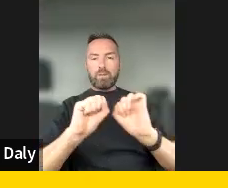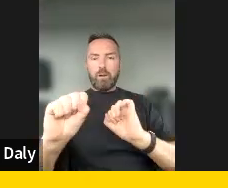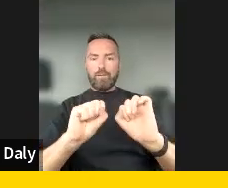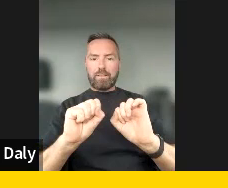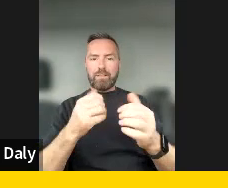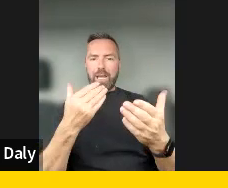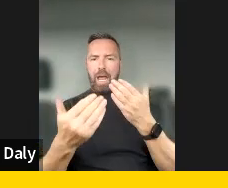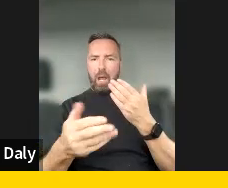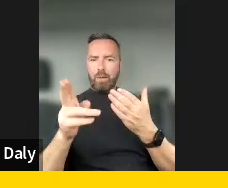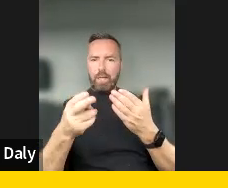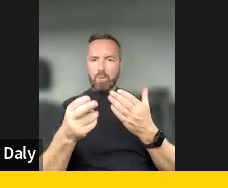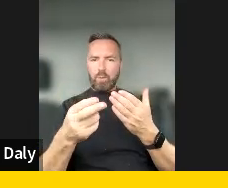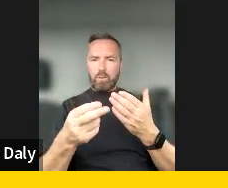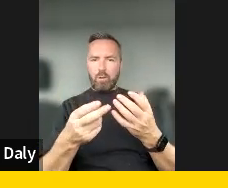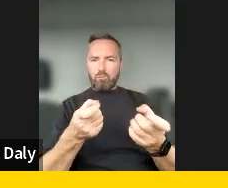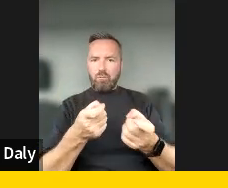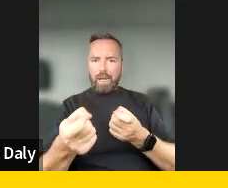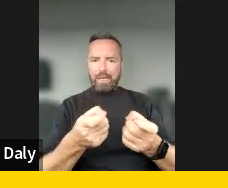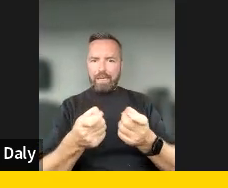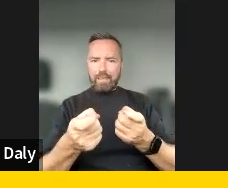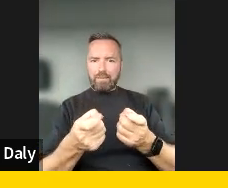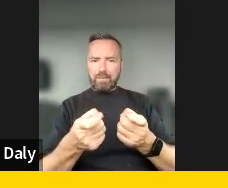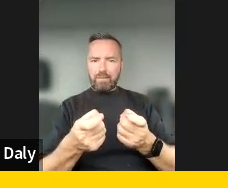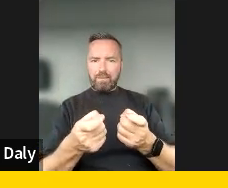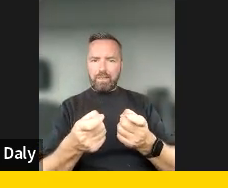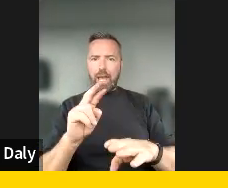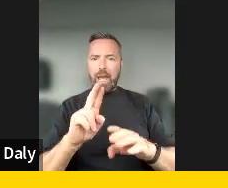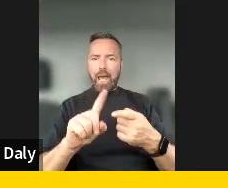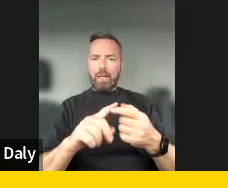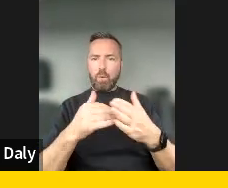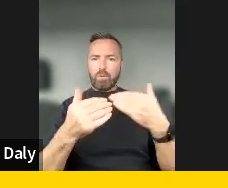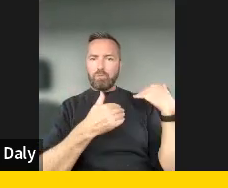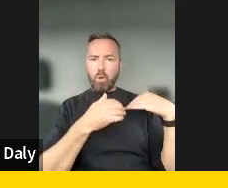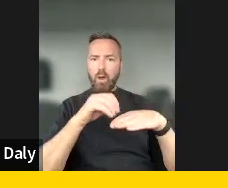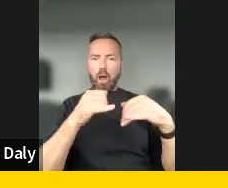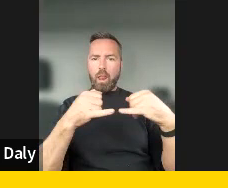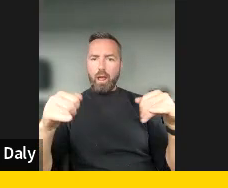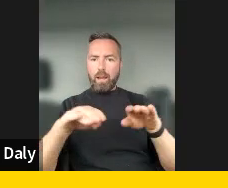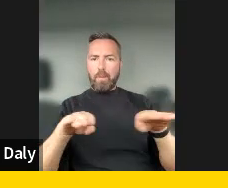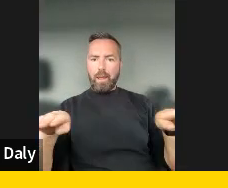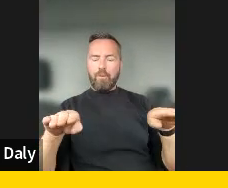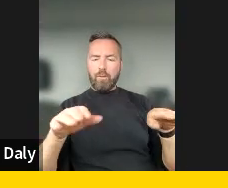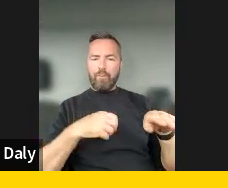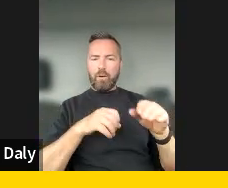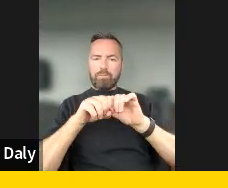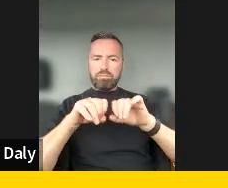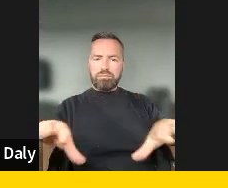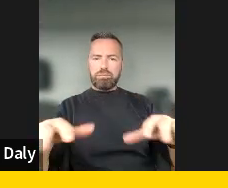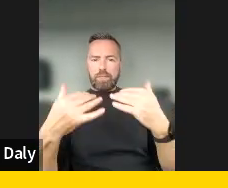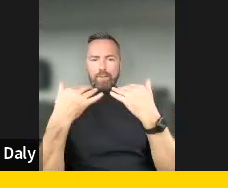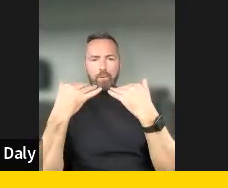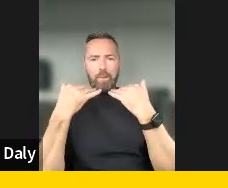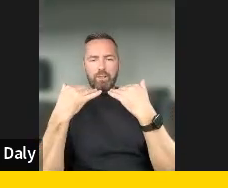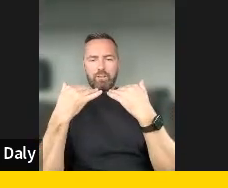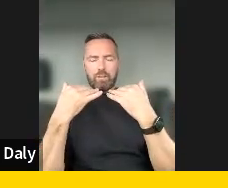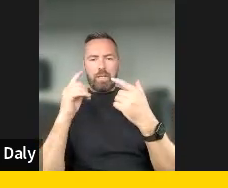online content and the role of online platforms in disseminating, um, information and